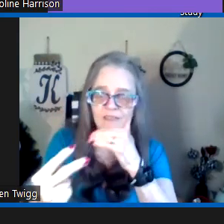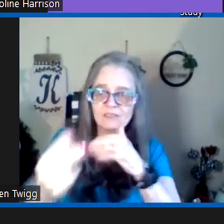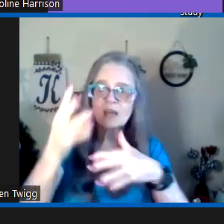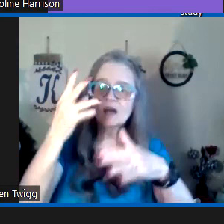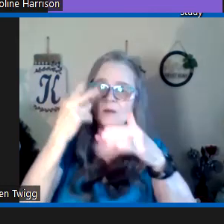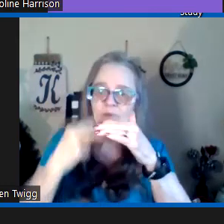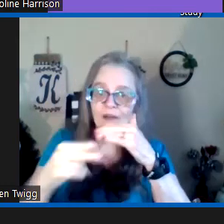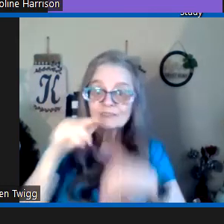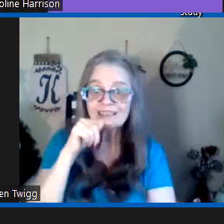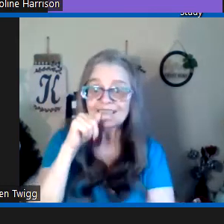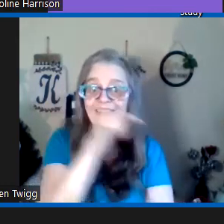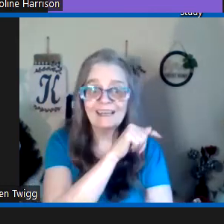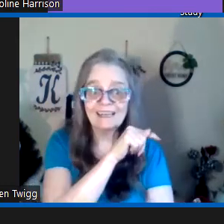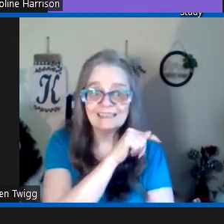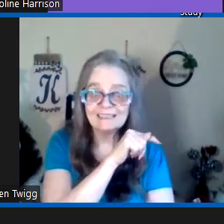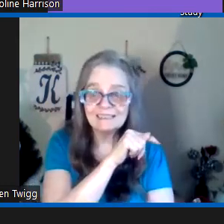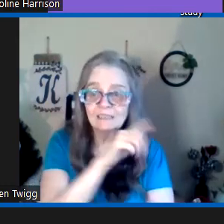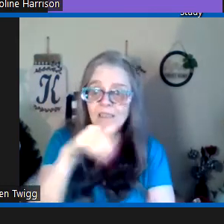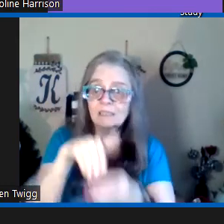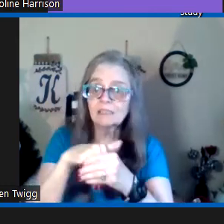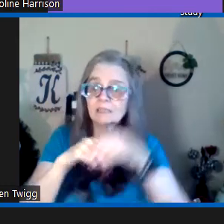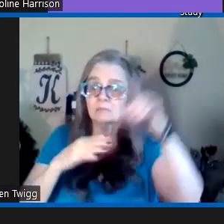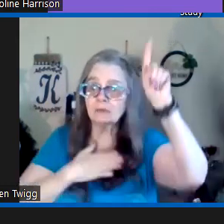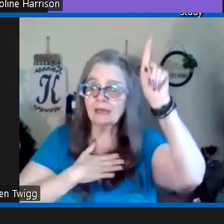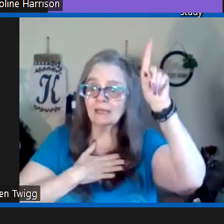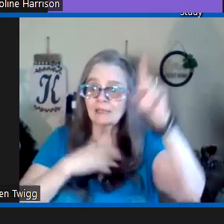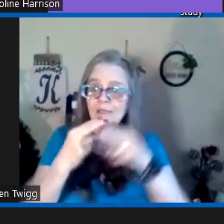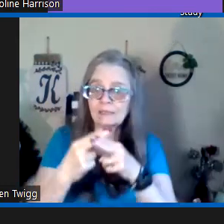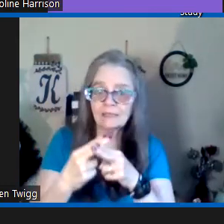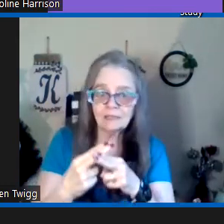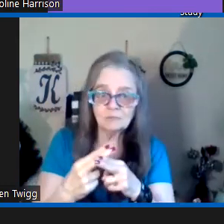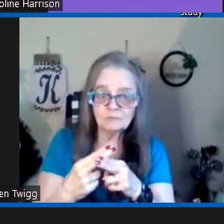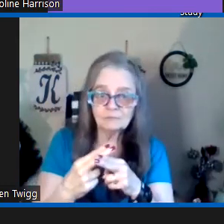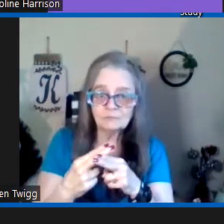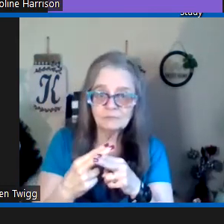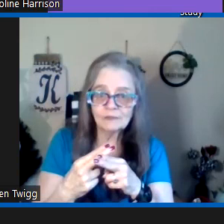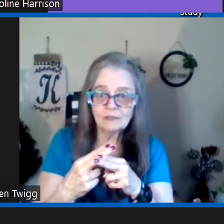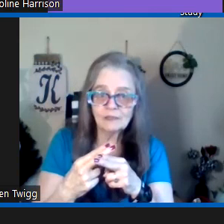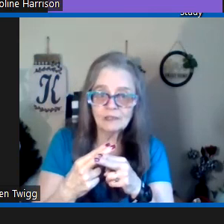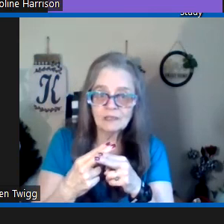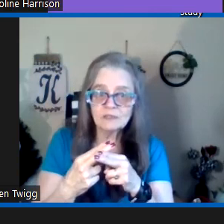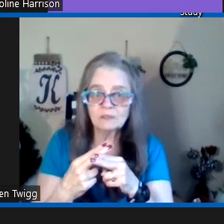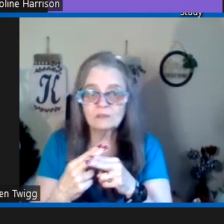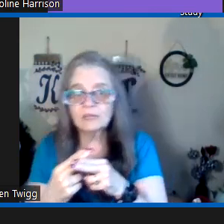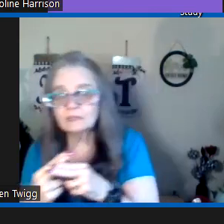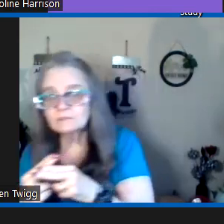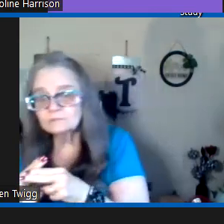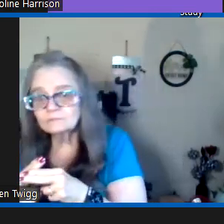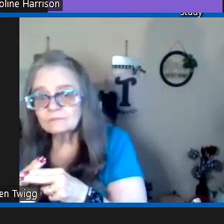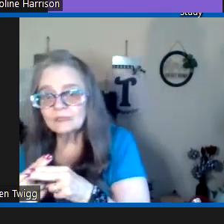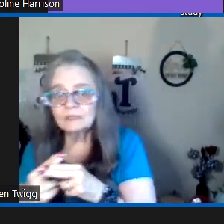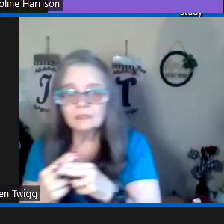prophets prophesied lies in my name so